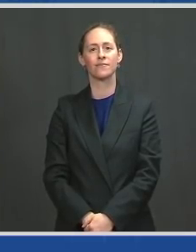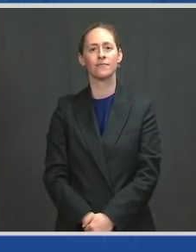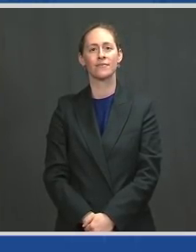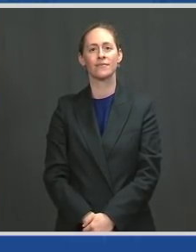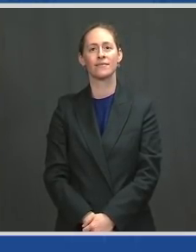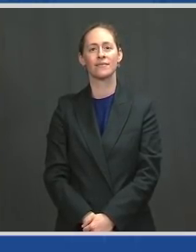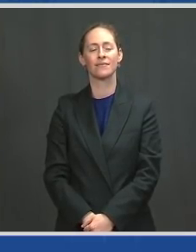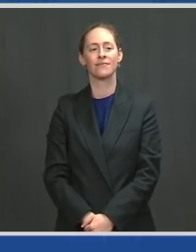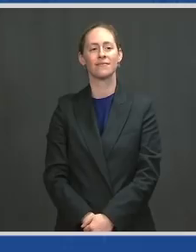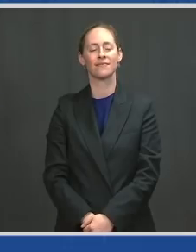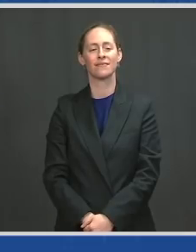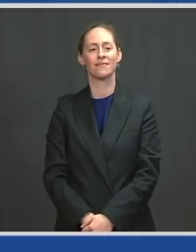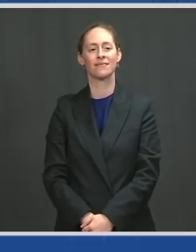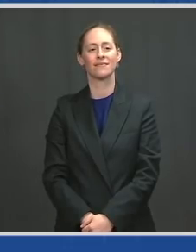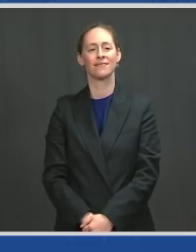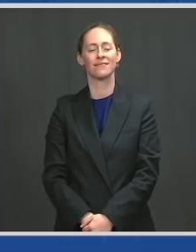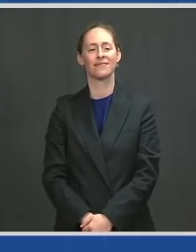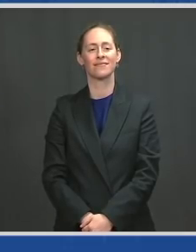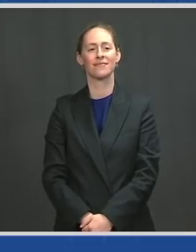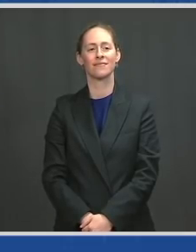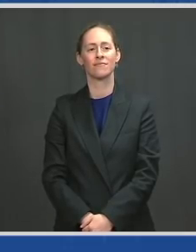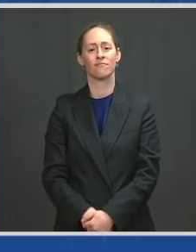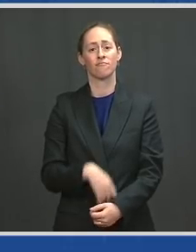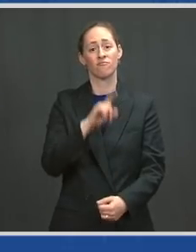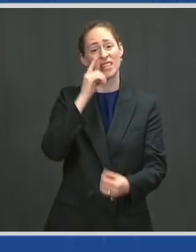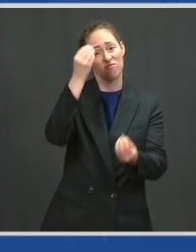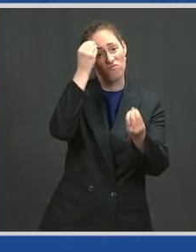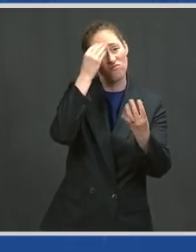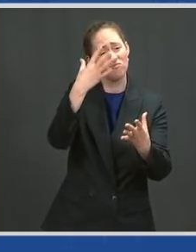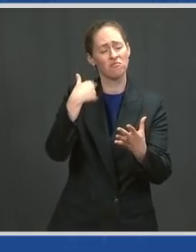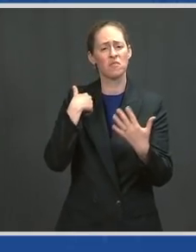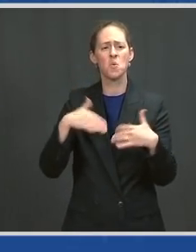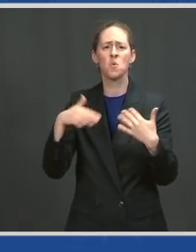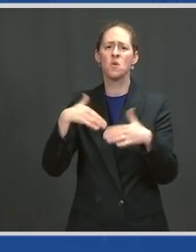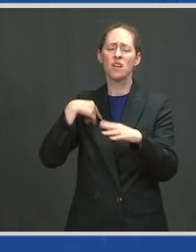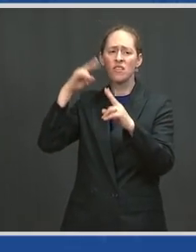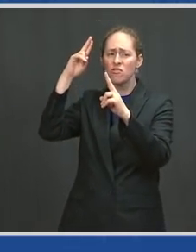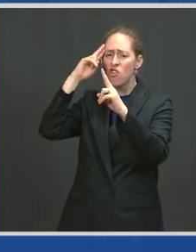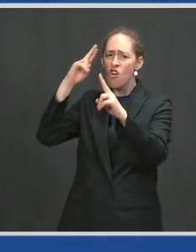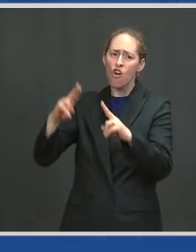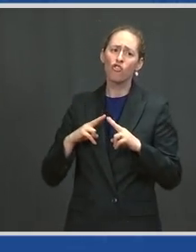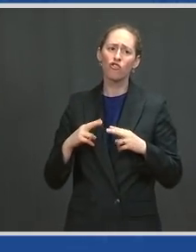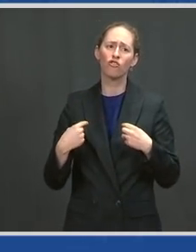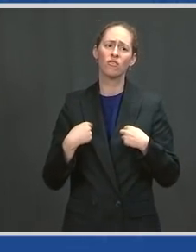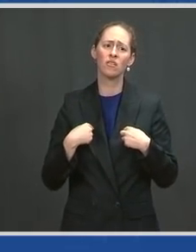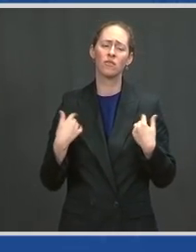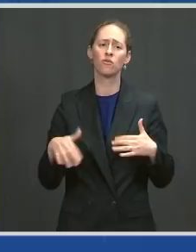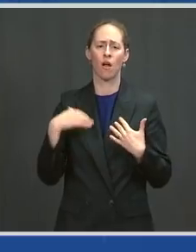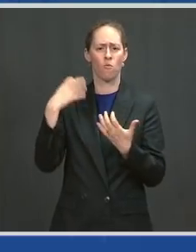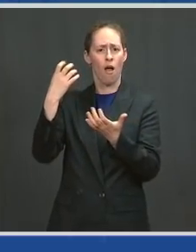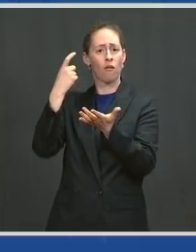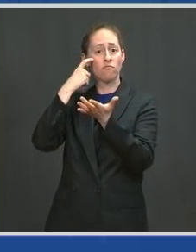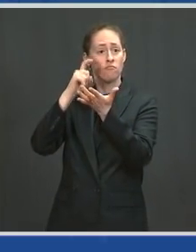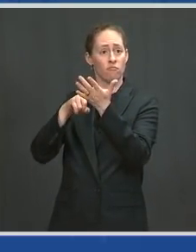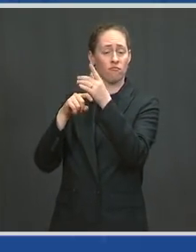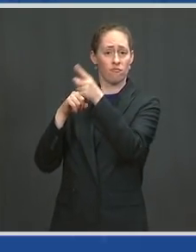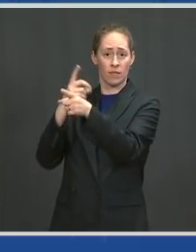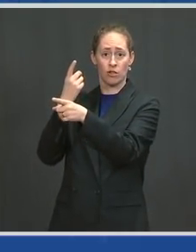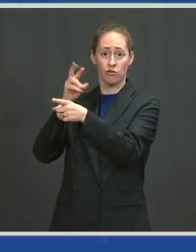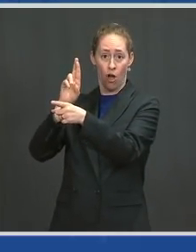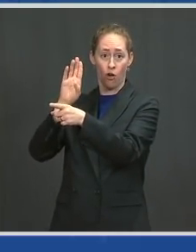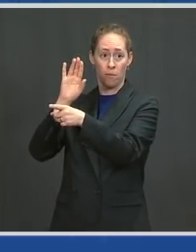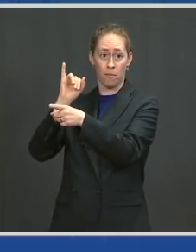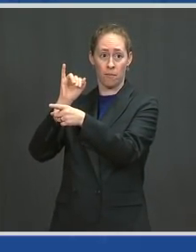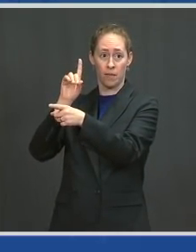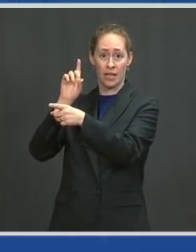It is truly an honor, and I want to also acknowledge that Dr. Biden, who is one of my fellow state employees, we